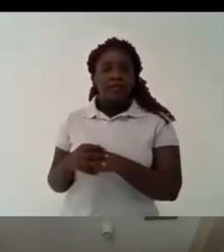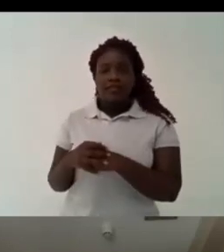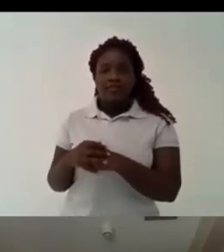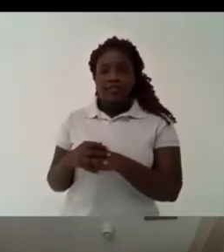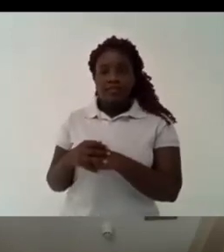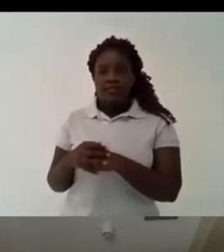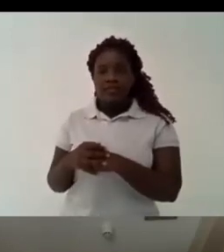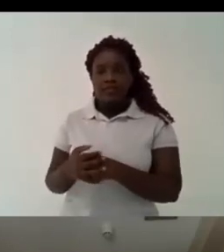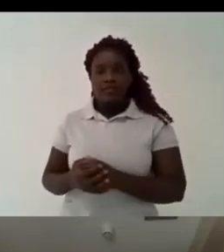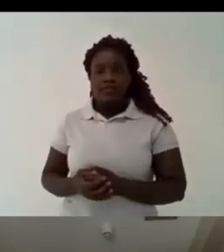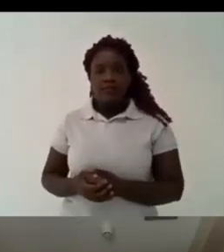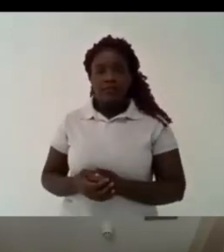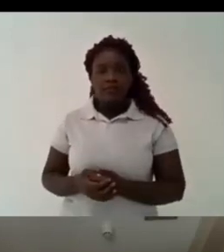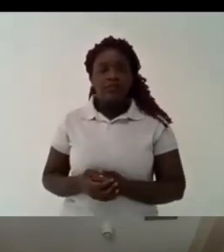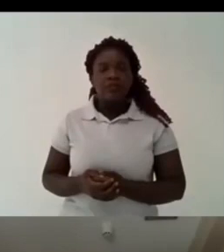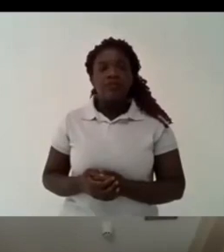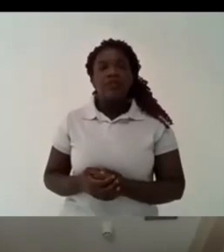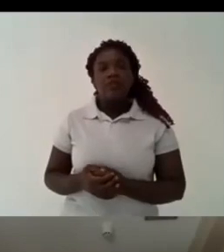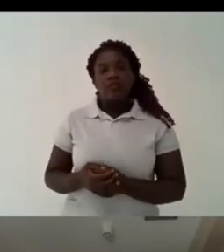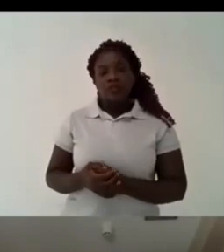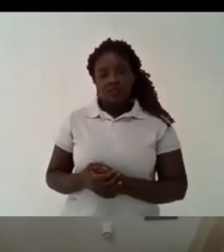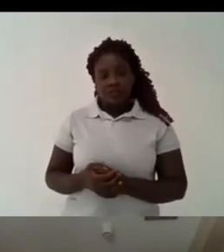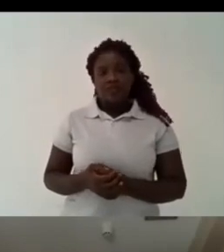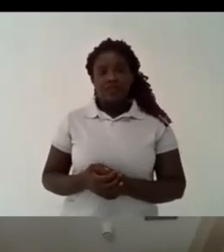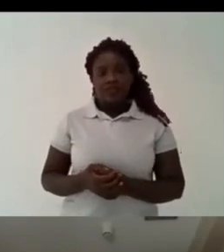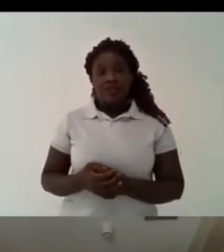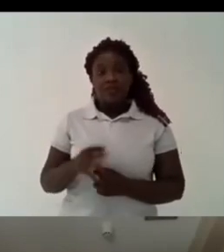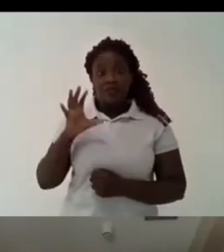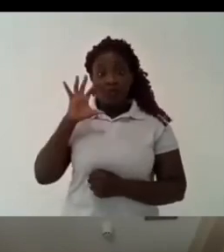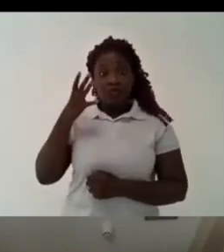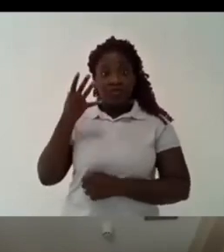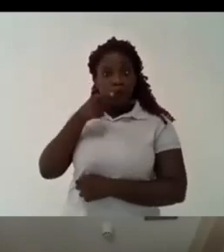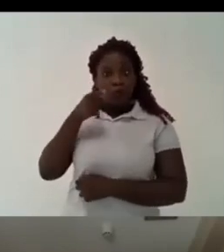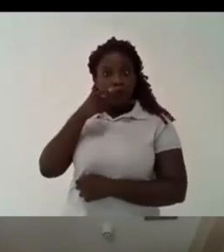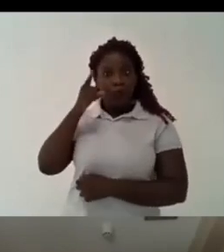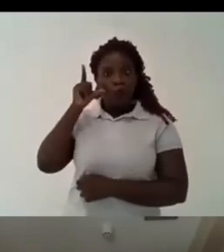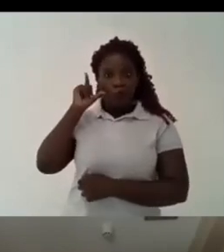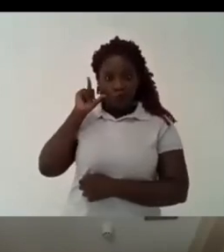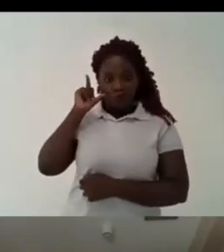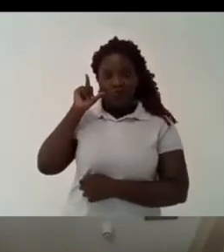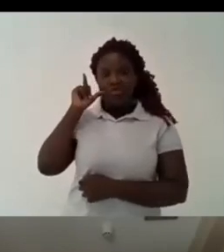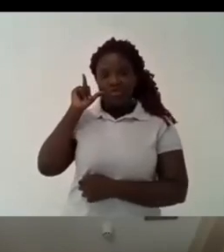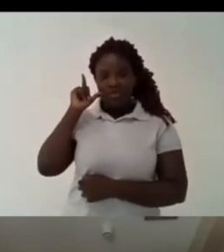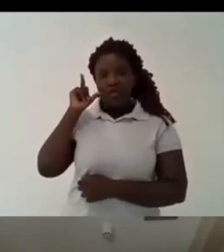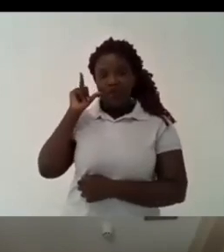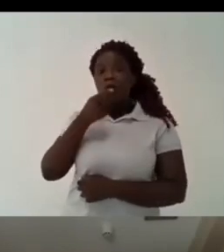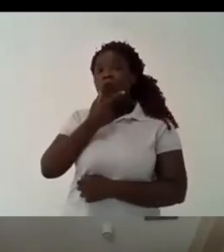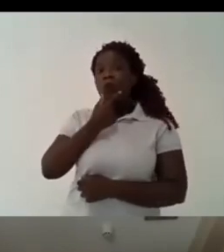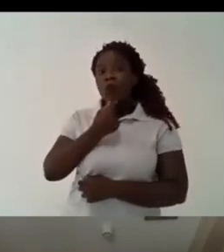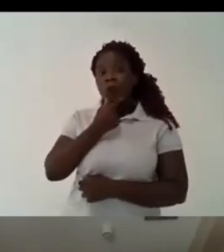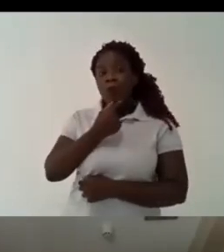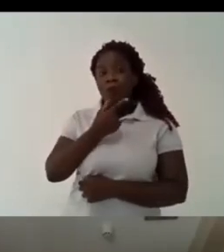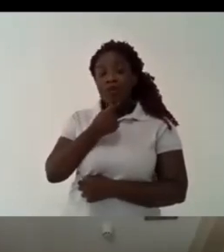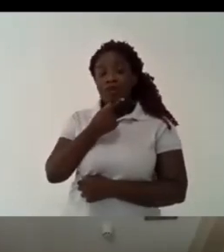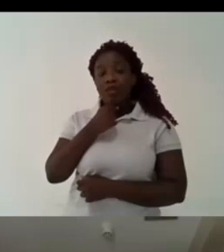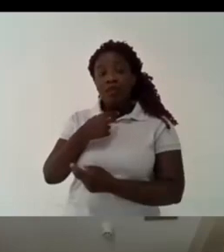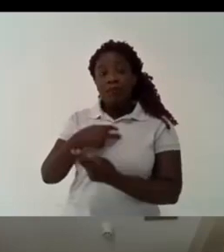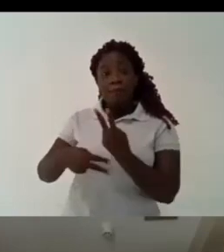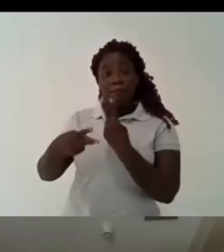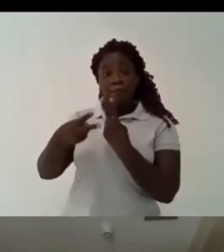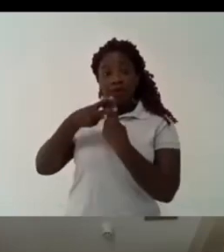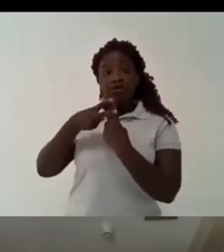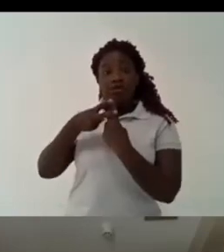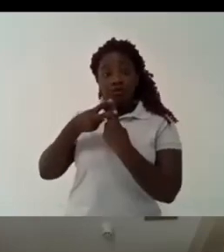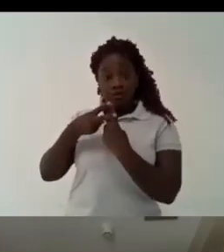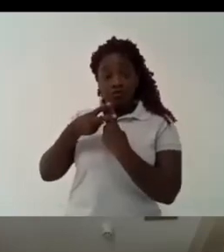so now is happening in brazil it happened yesterday in brazil a guy